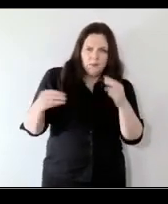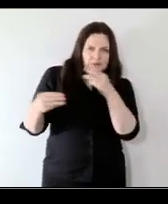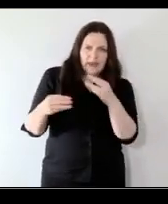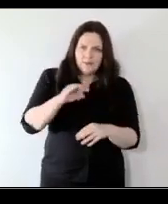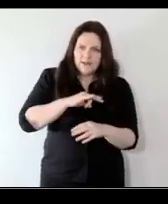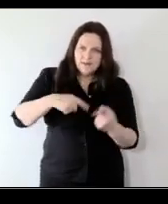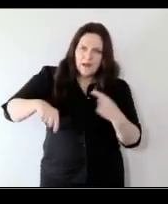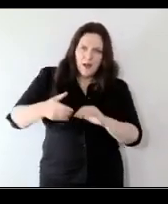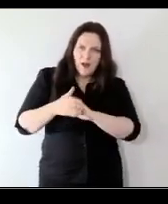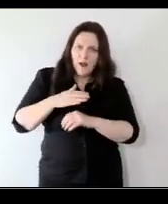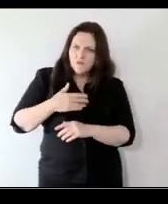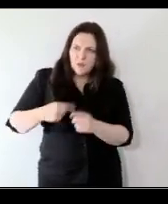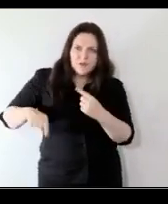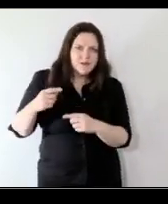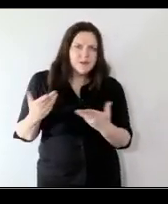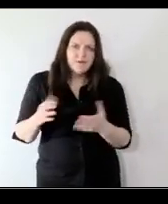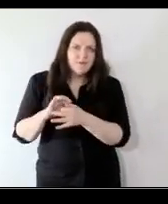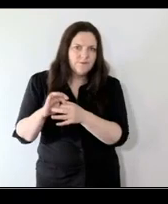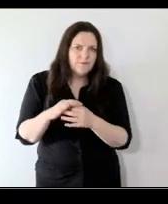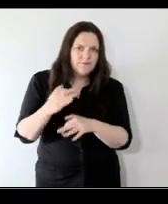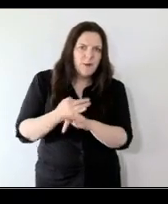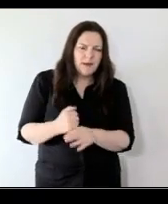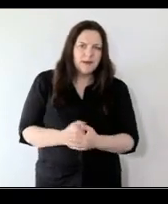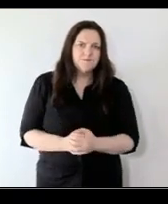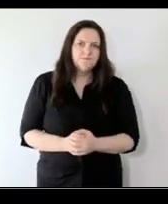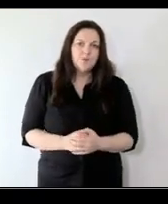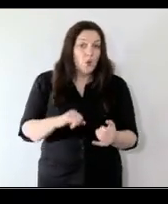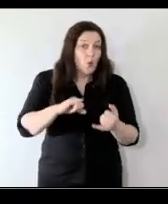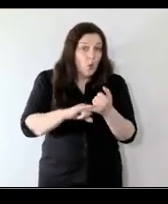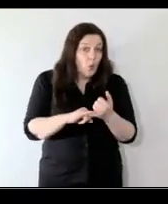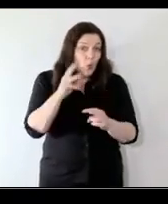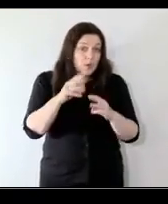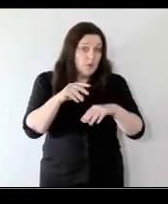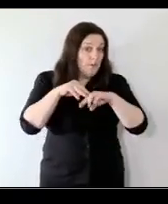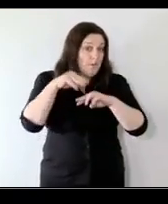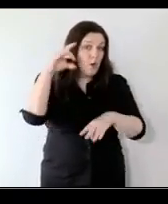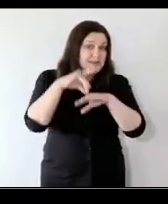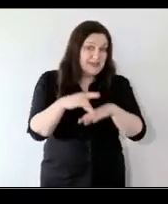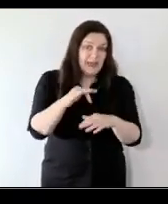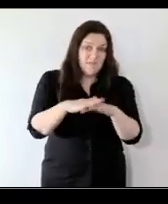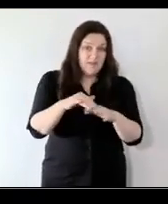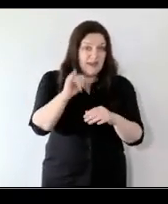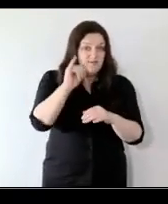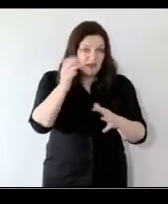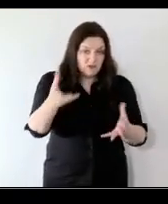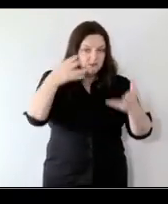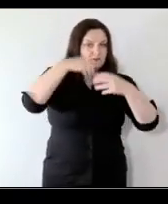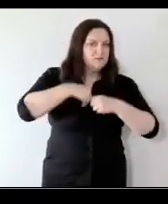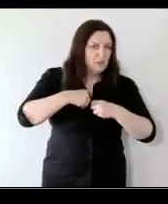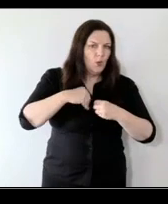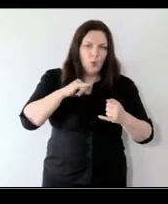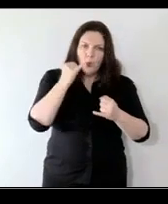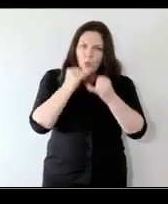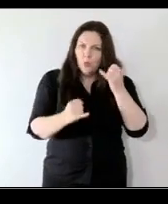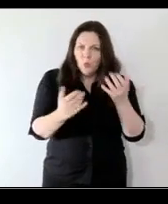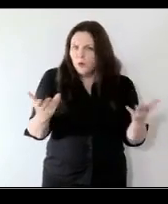who was going to be more sick if they got infected who was more likely to